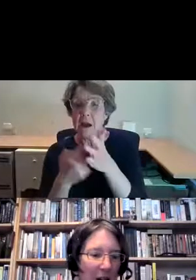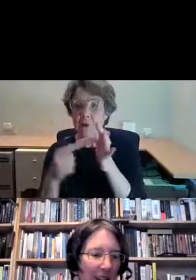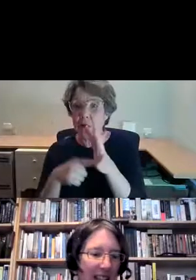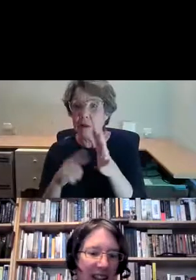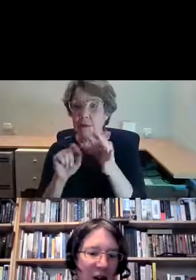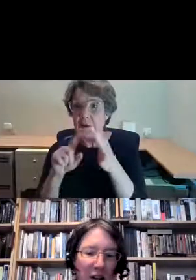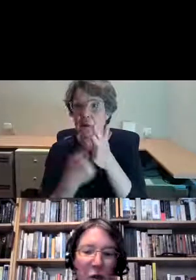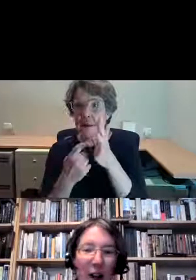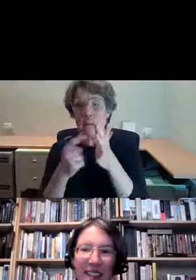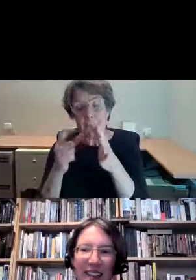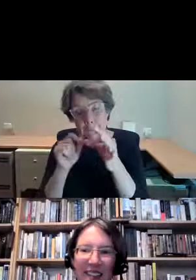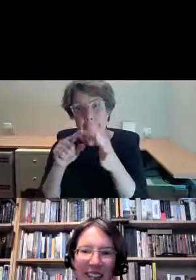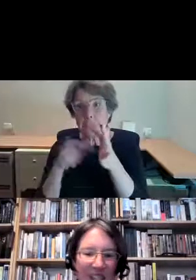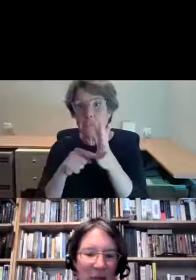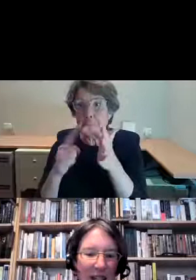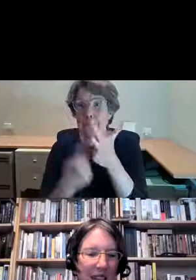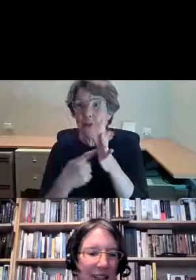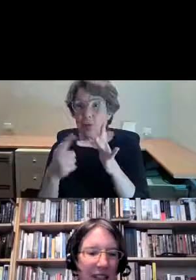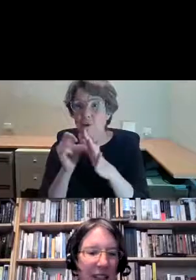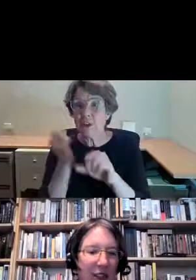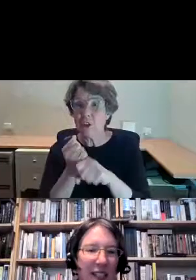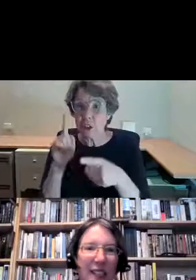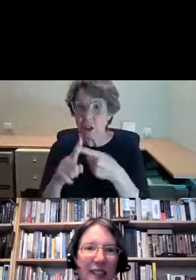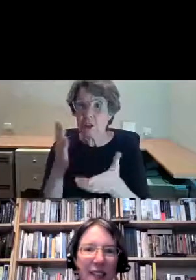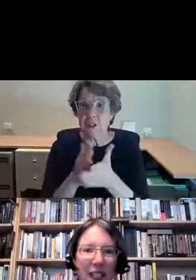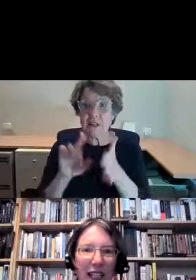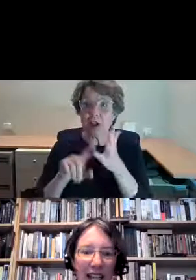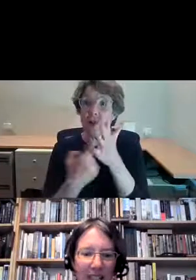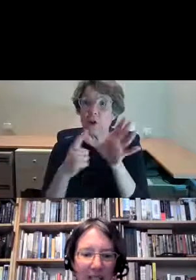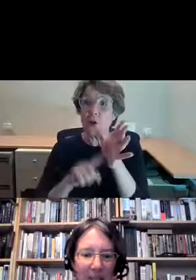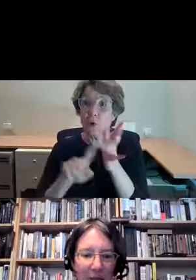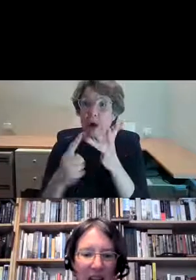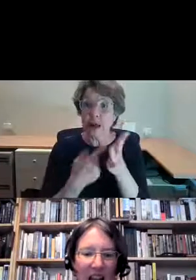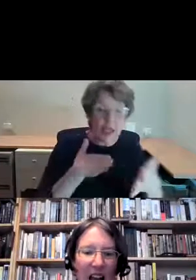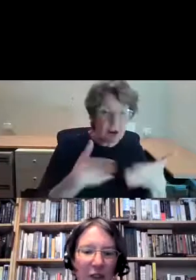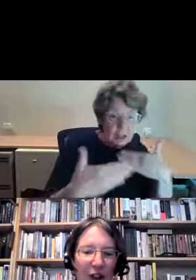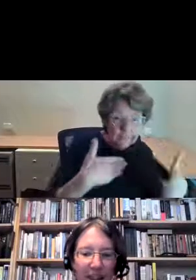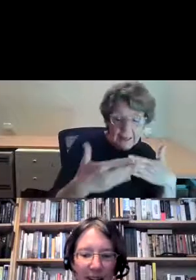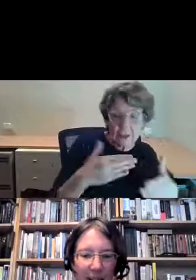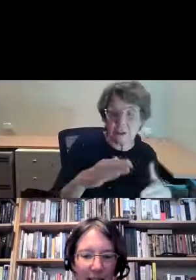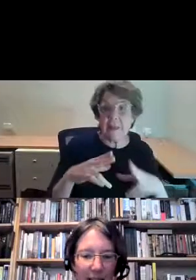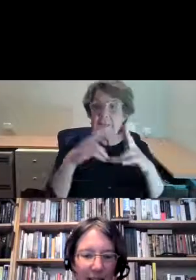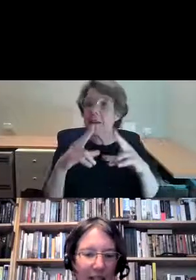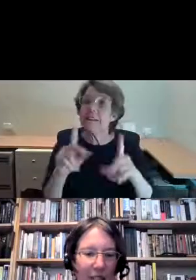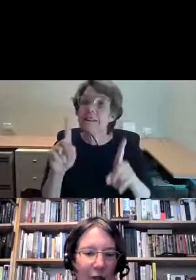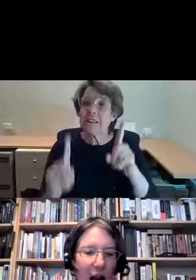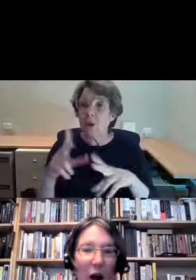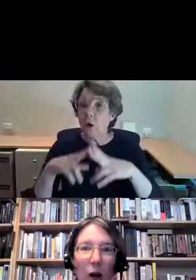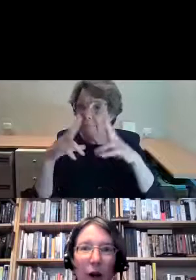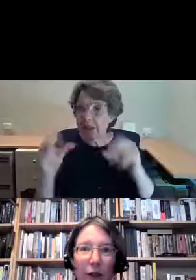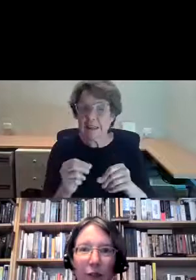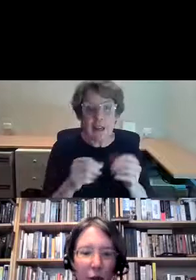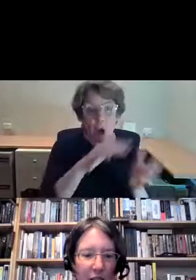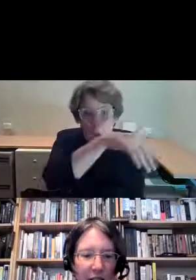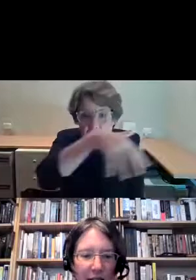Margaret is our curator and she manages the City of Sydney's Civic Collection, a fascinating collection of